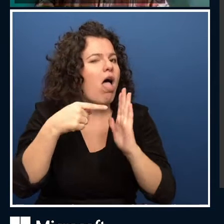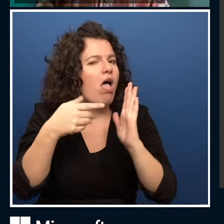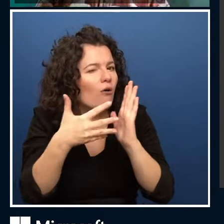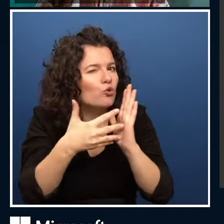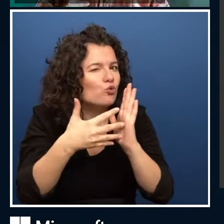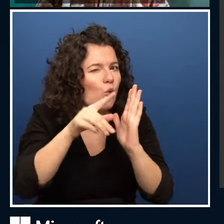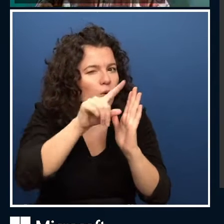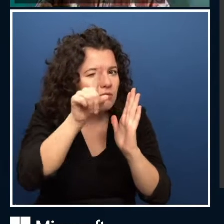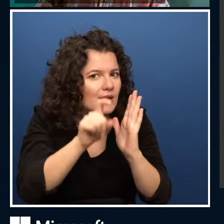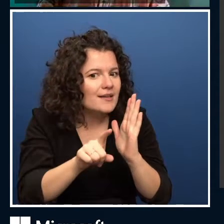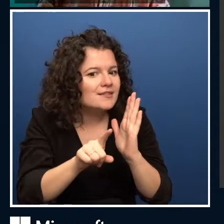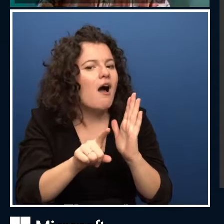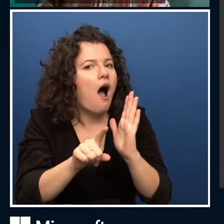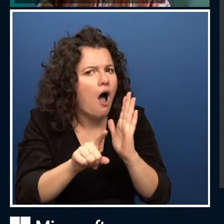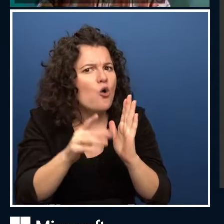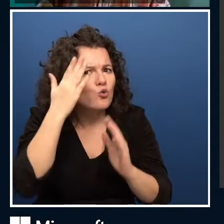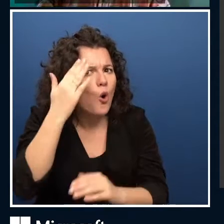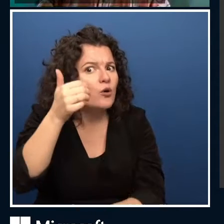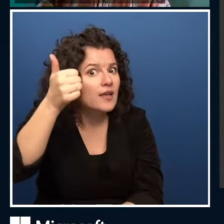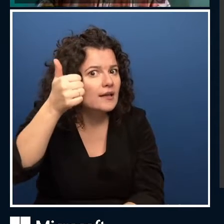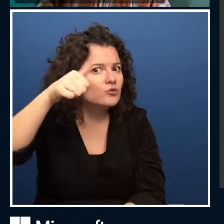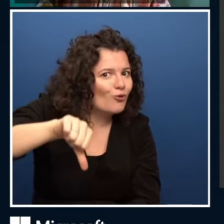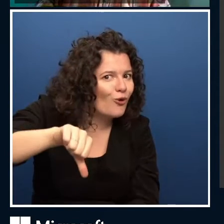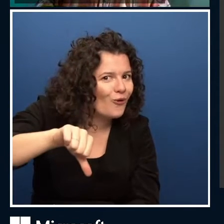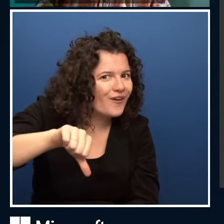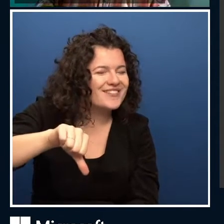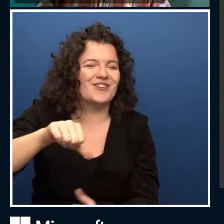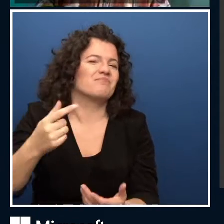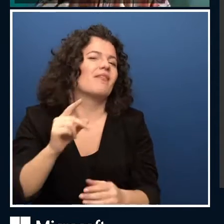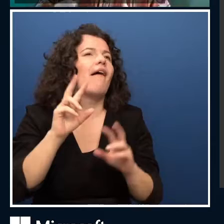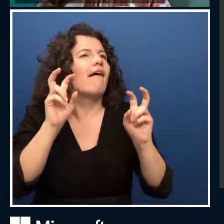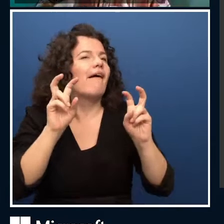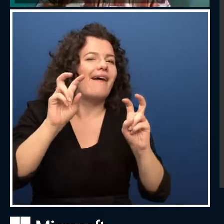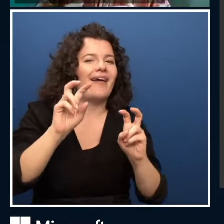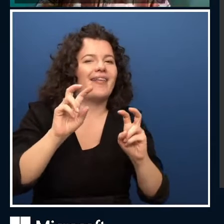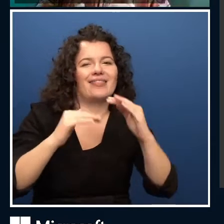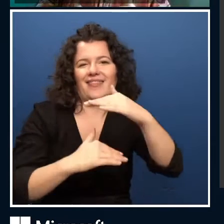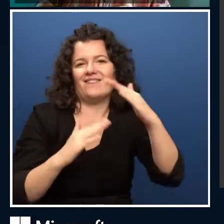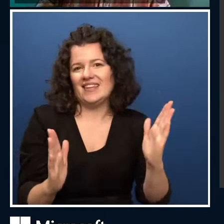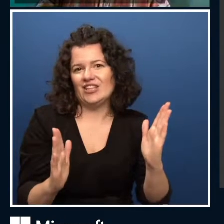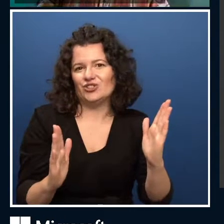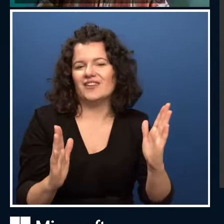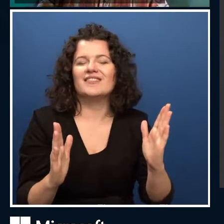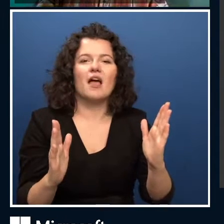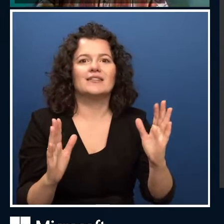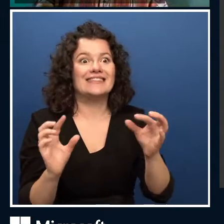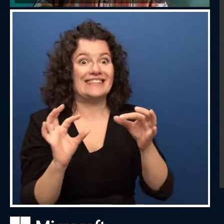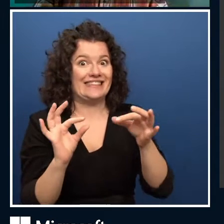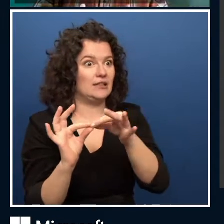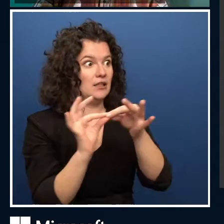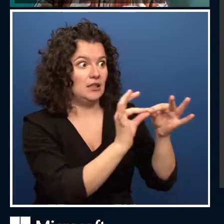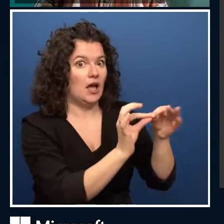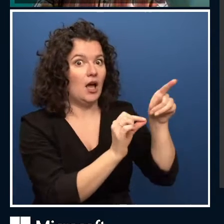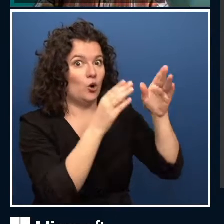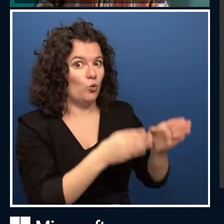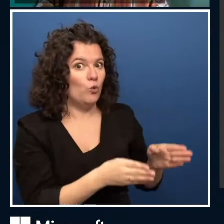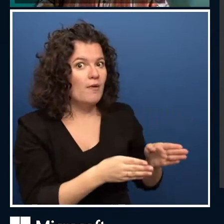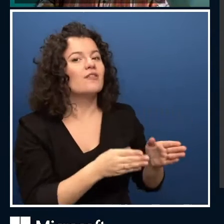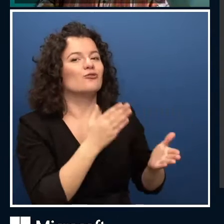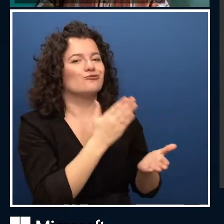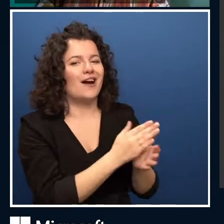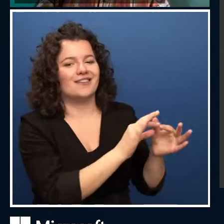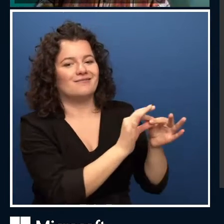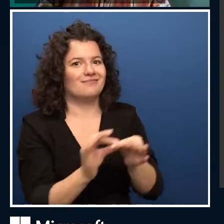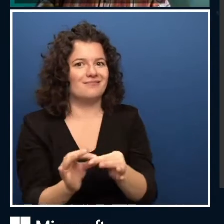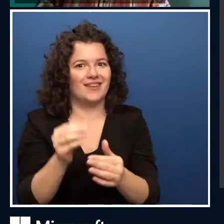obvious definition of intelligence. Throughout the history of AI, there have been many attempts where we tried to create those talking